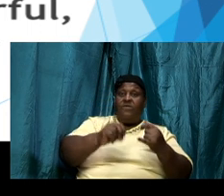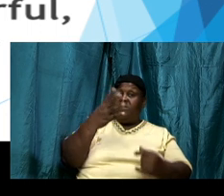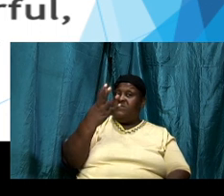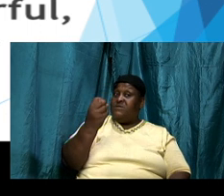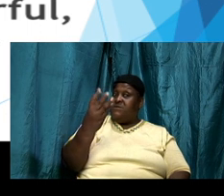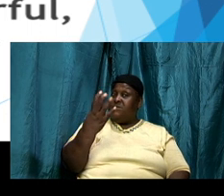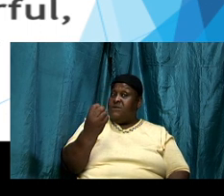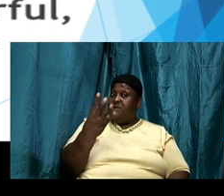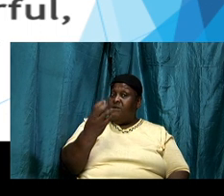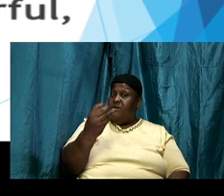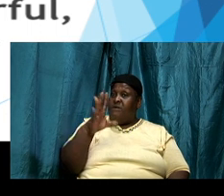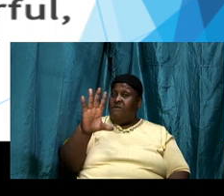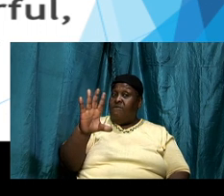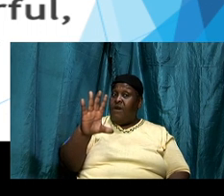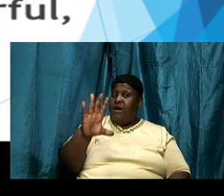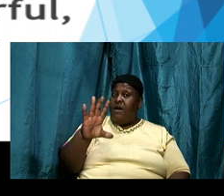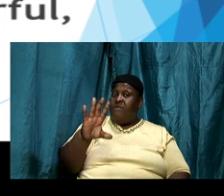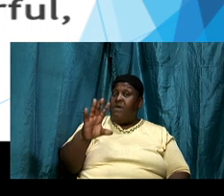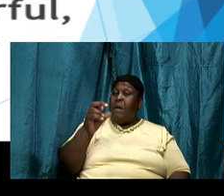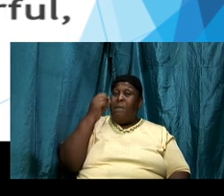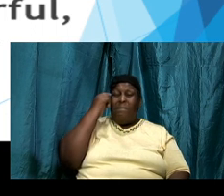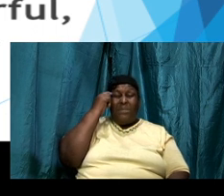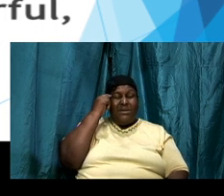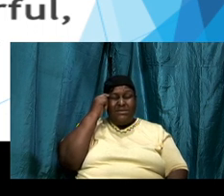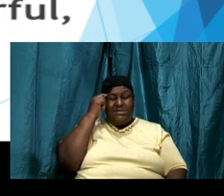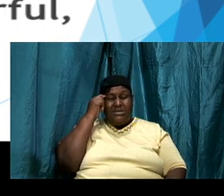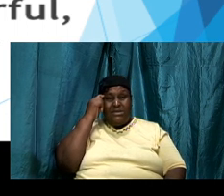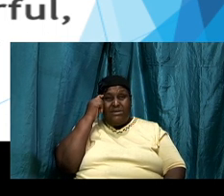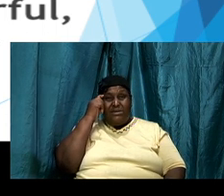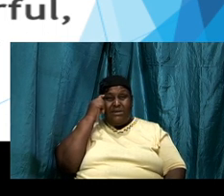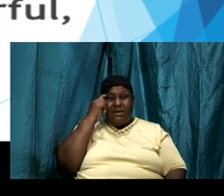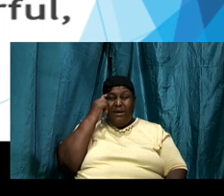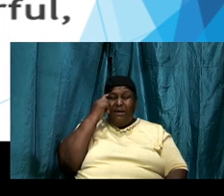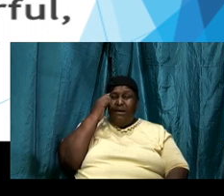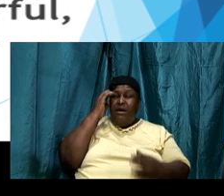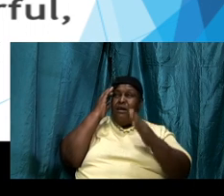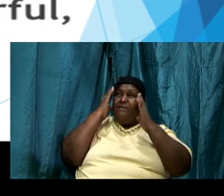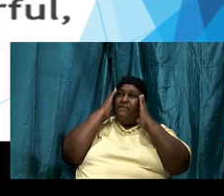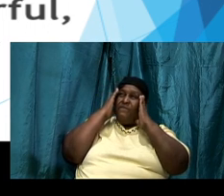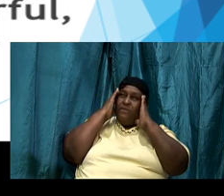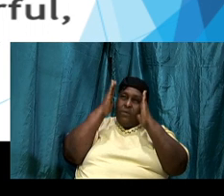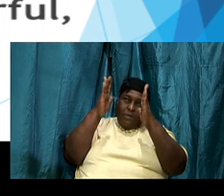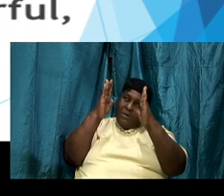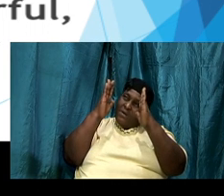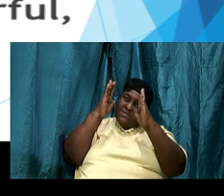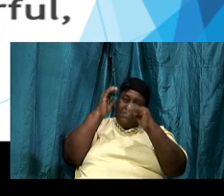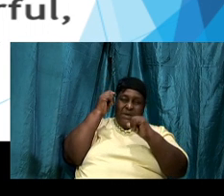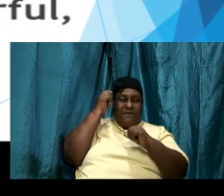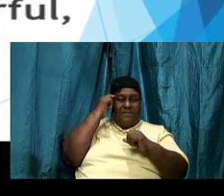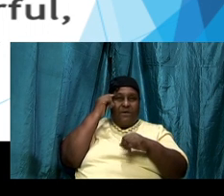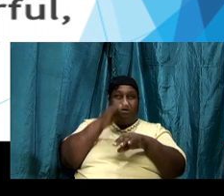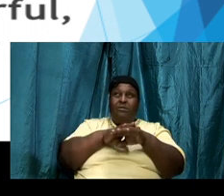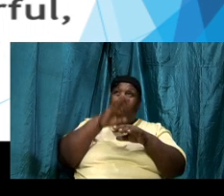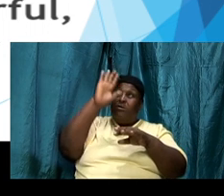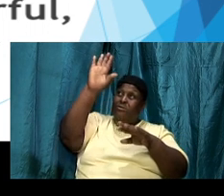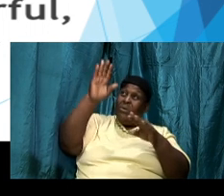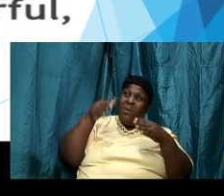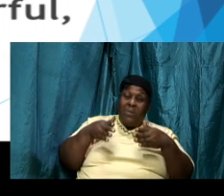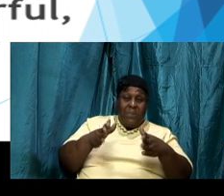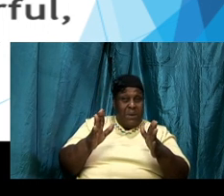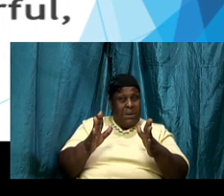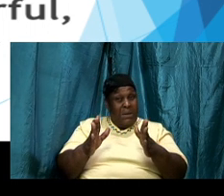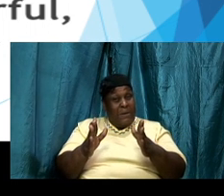meditate on the word and fix my eyes on your way as we meditate we